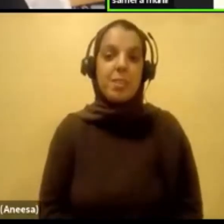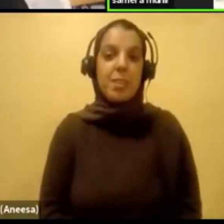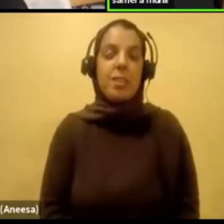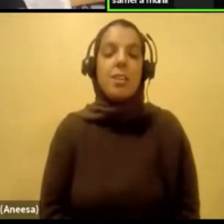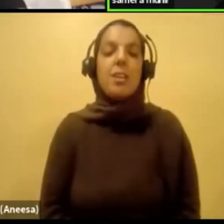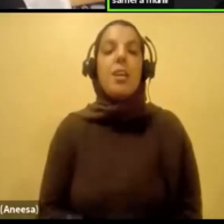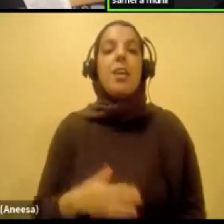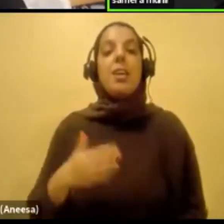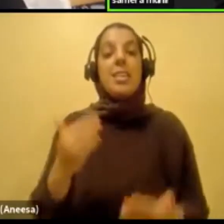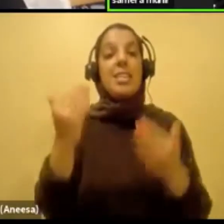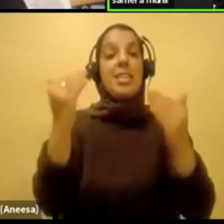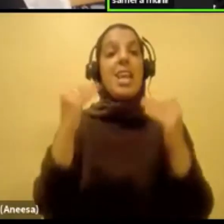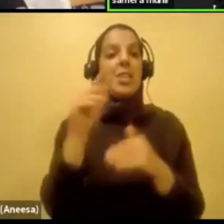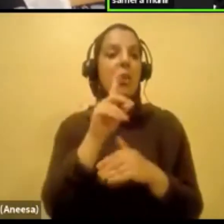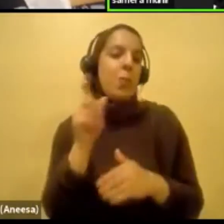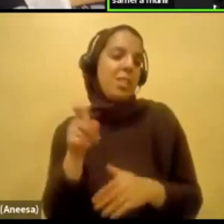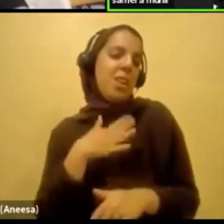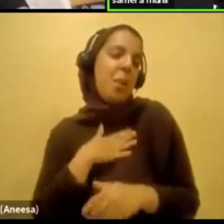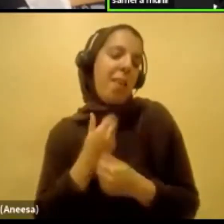my love, is.